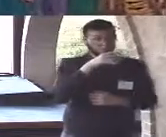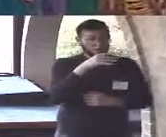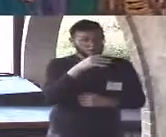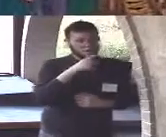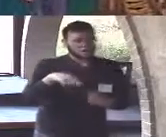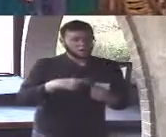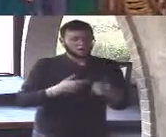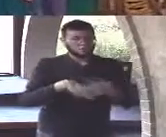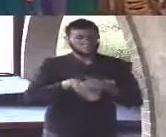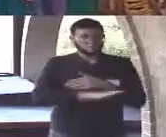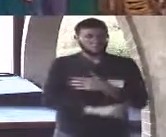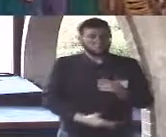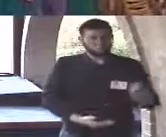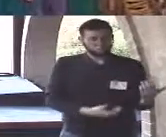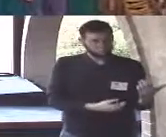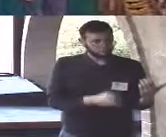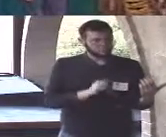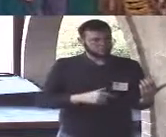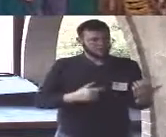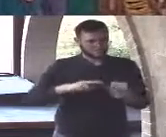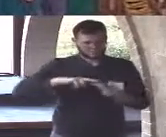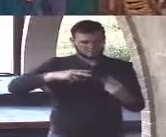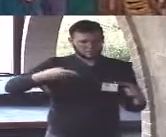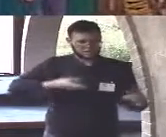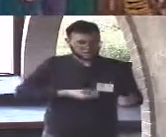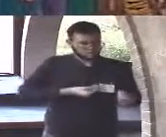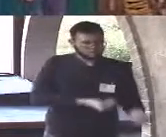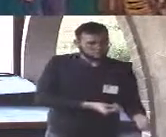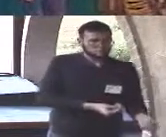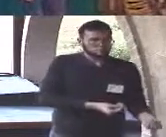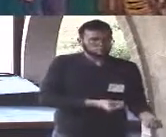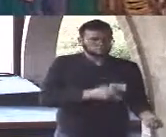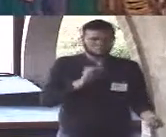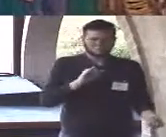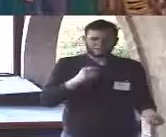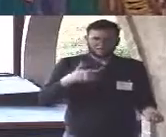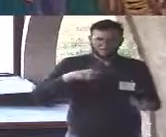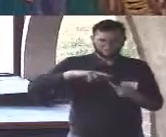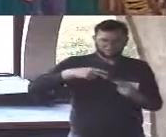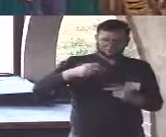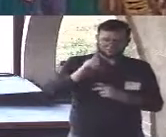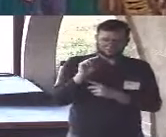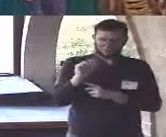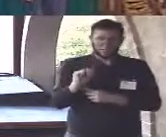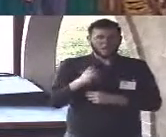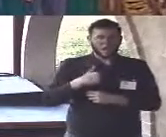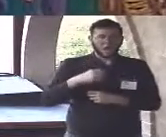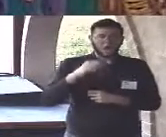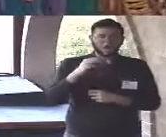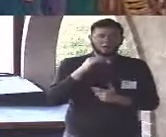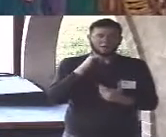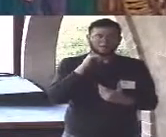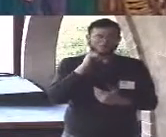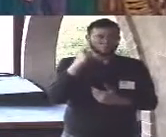I'm personally not a believer in trickle down economics but I am absolutely a believer in trickle down philosophy